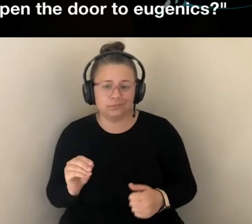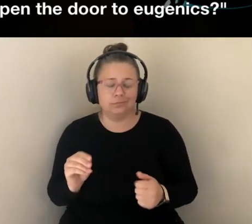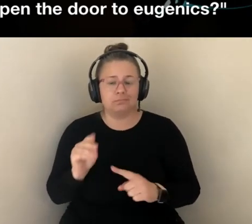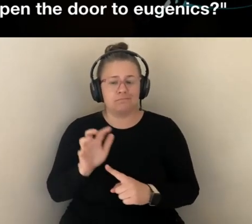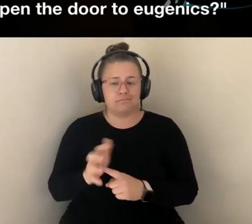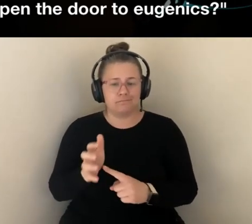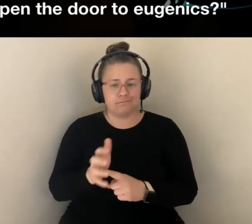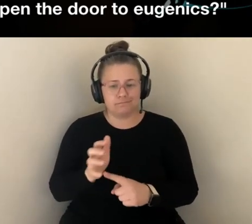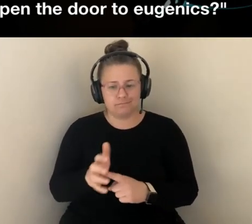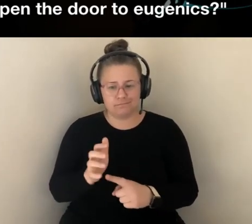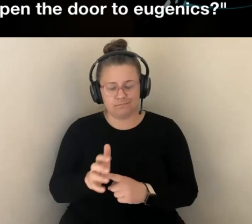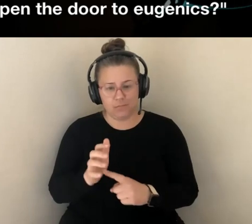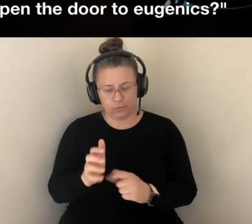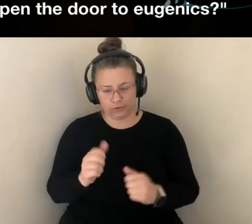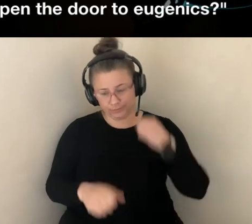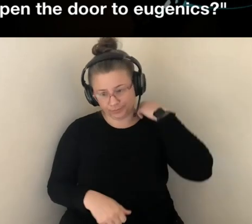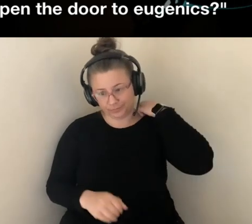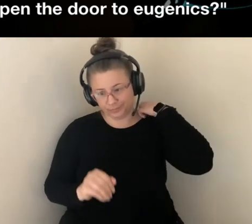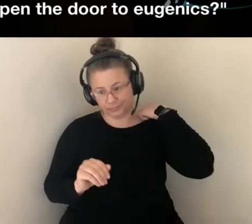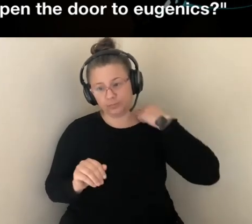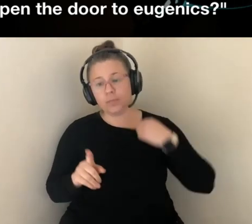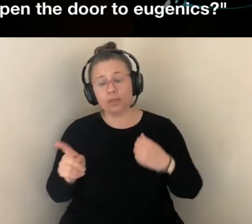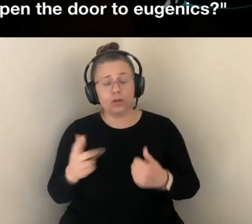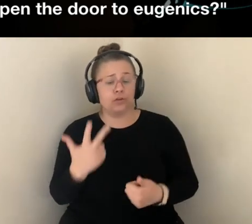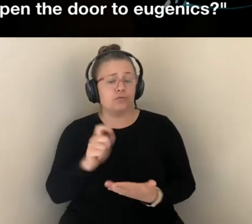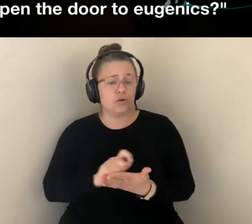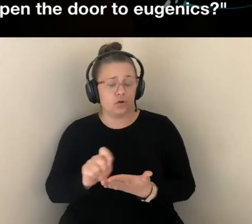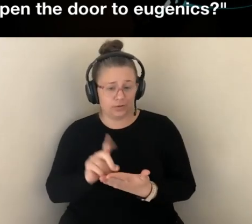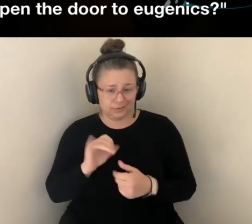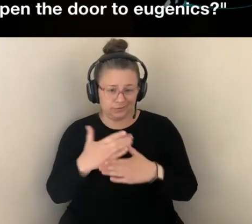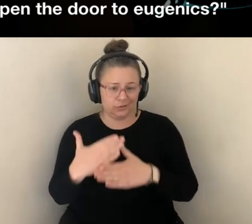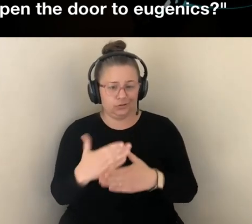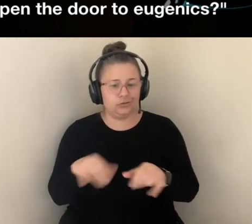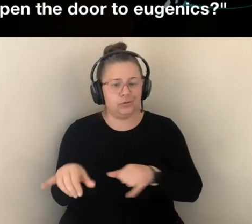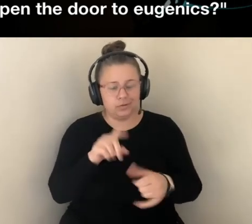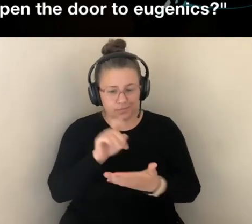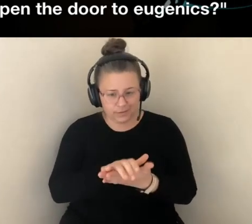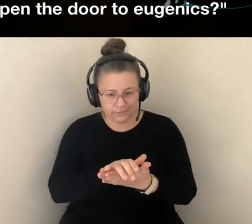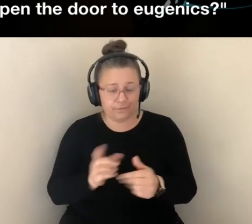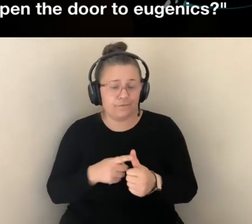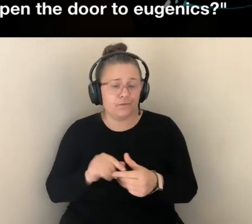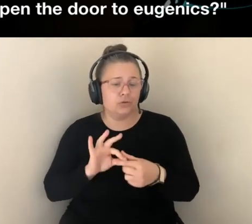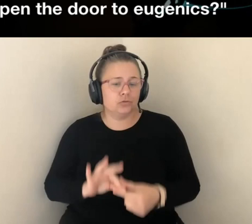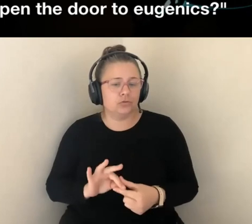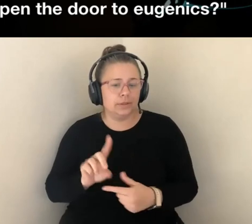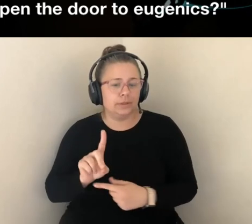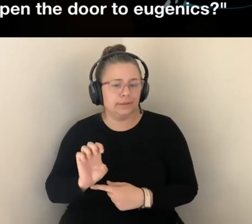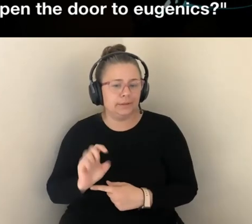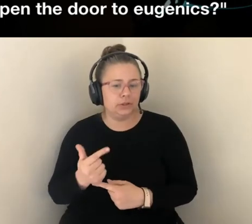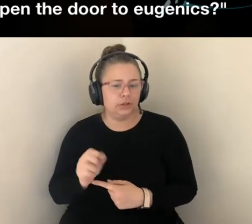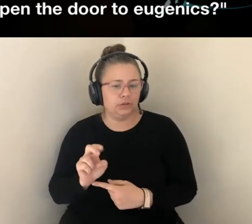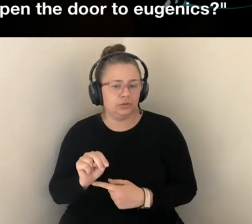SHARED BY MOST EUGENICISTS OF THE EARLY 20TH CENTURY. ONE IS A CONCERN ABOUT DEGENERATION, WHICH IS UNDERSTOOD EITHER AS A